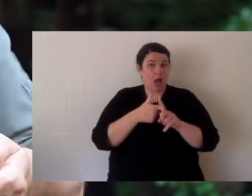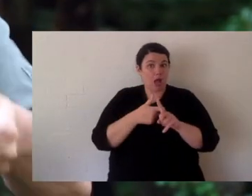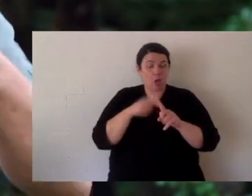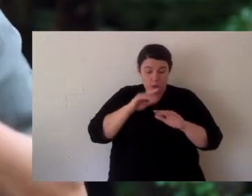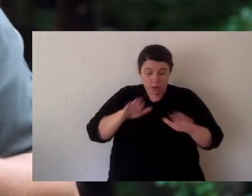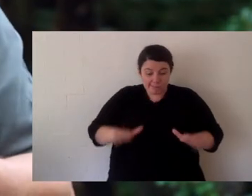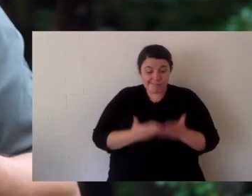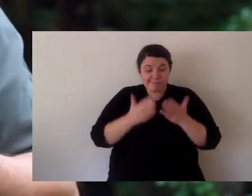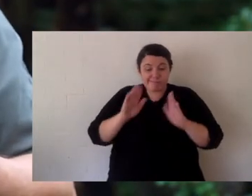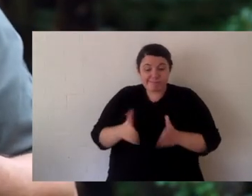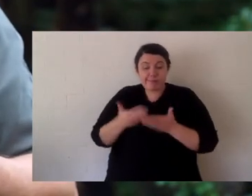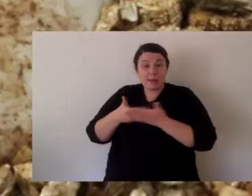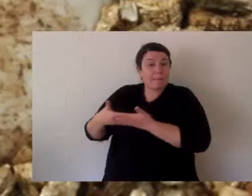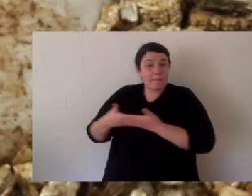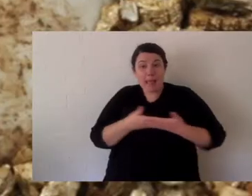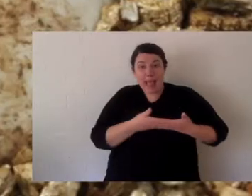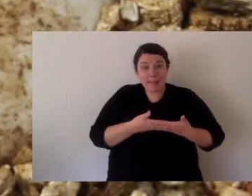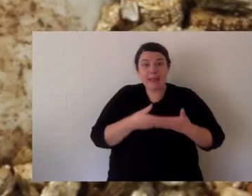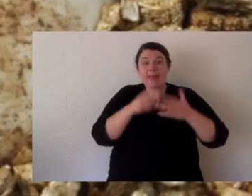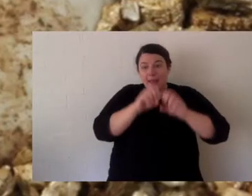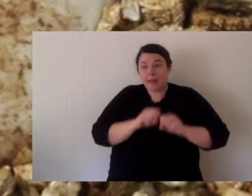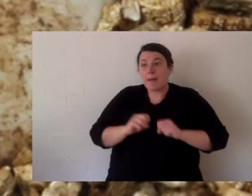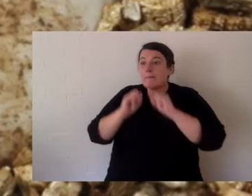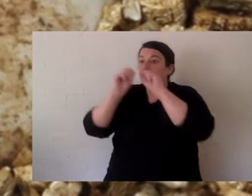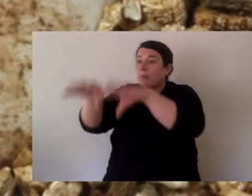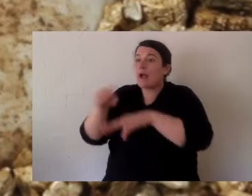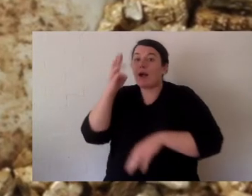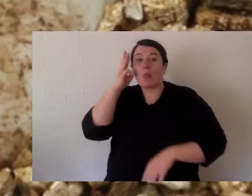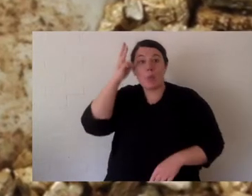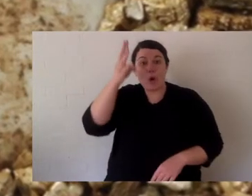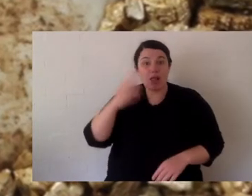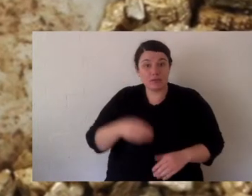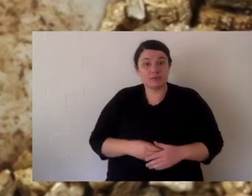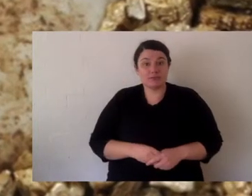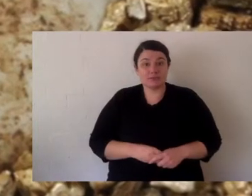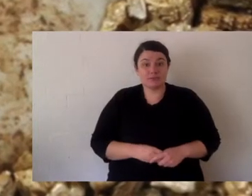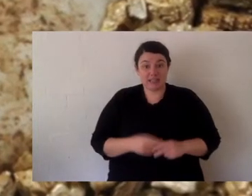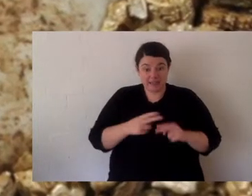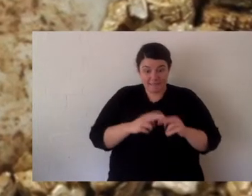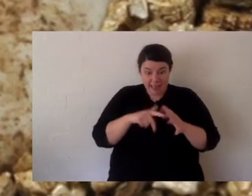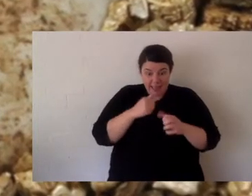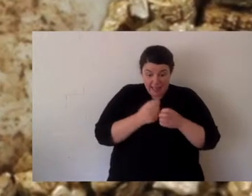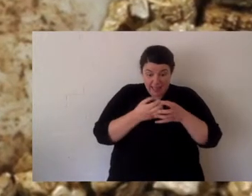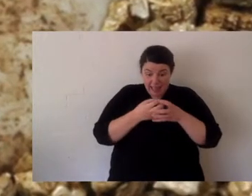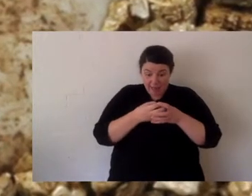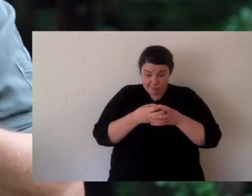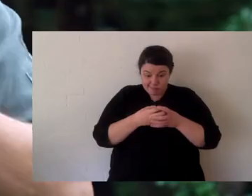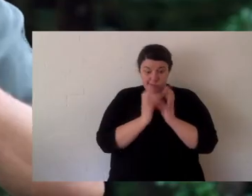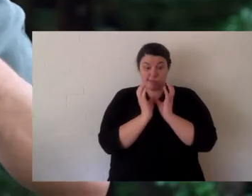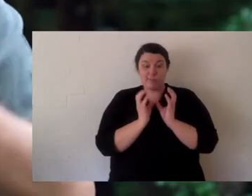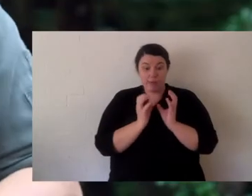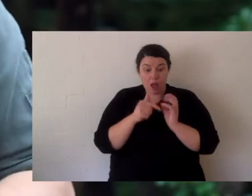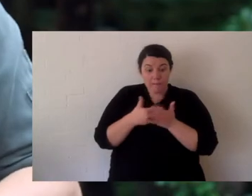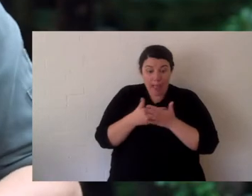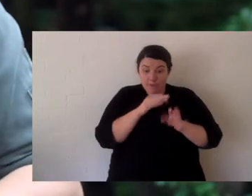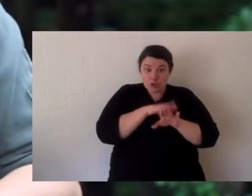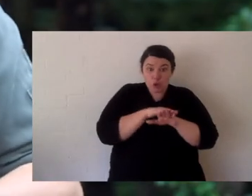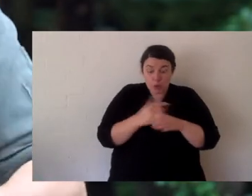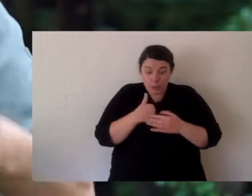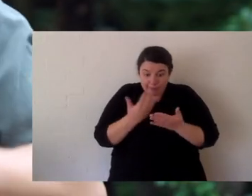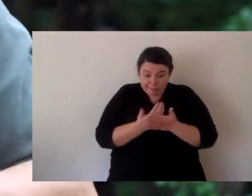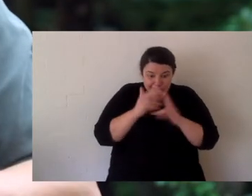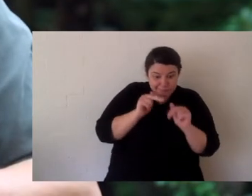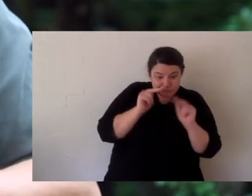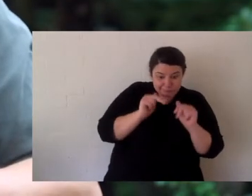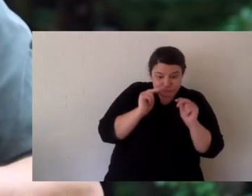12 and we've brought them into captivity. And our job is to breed them and get them back into the water. So if we can breed them